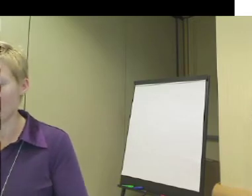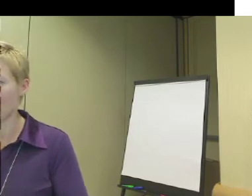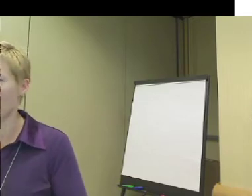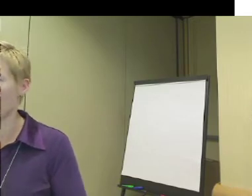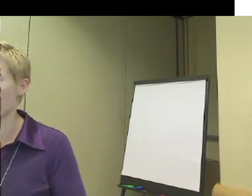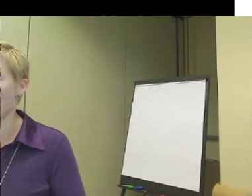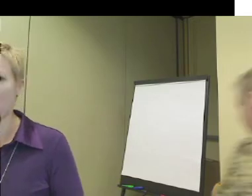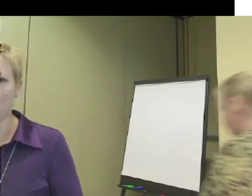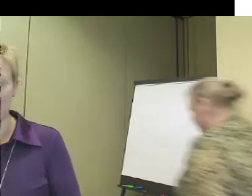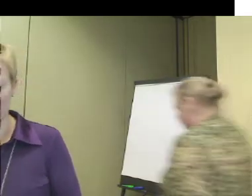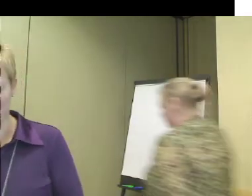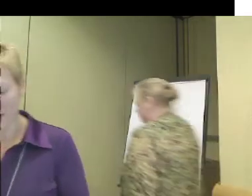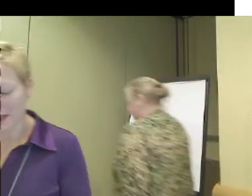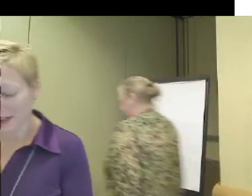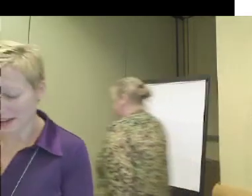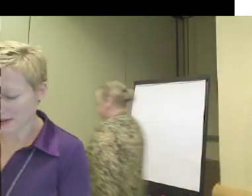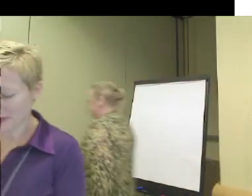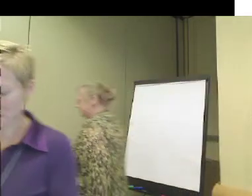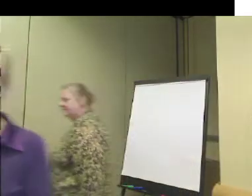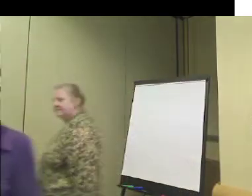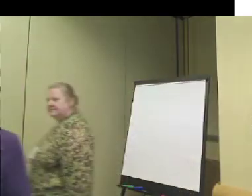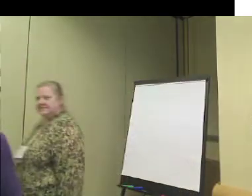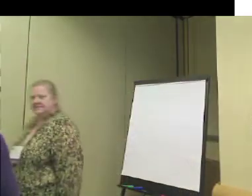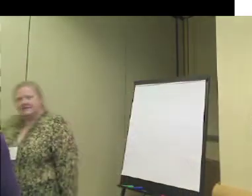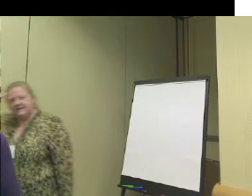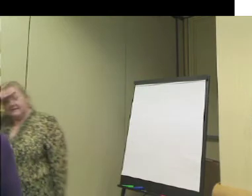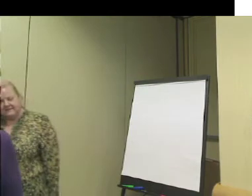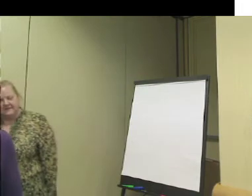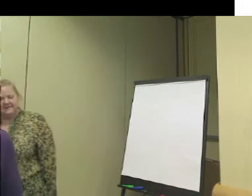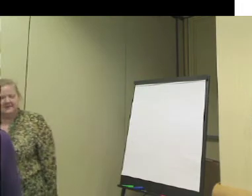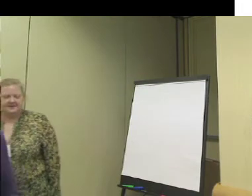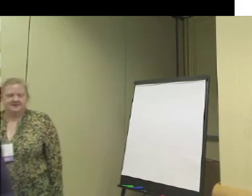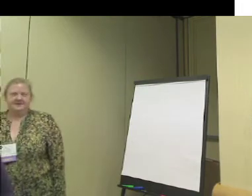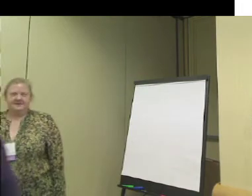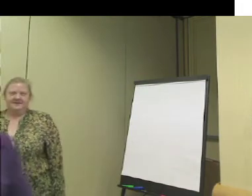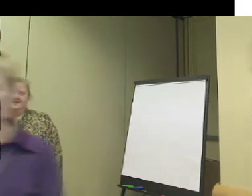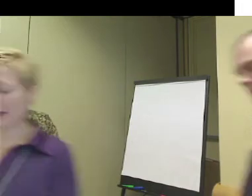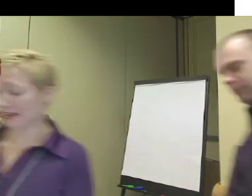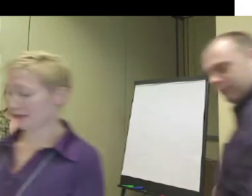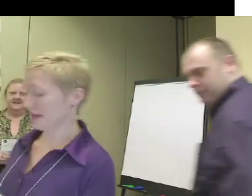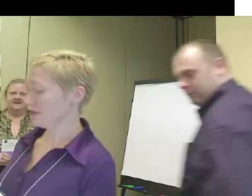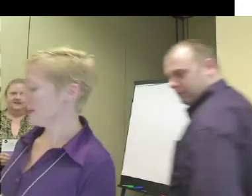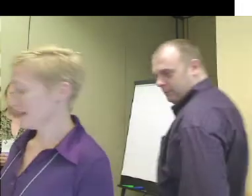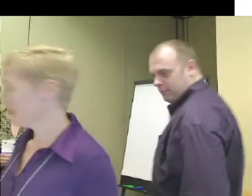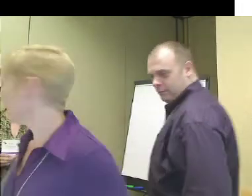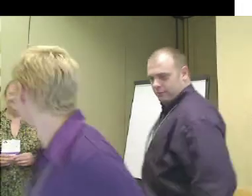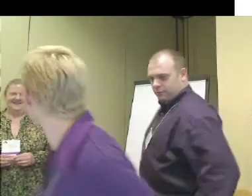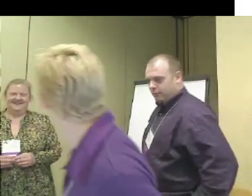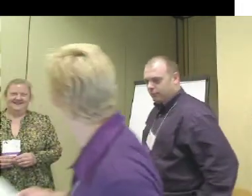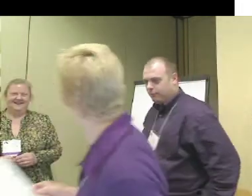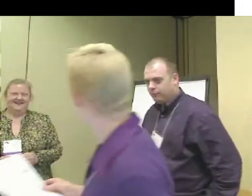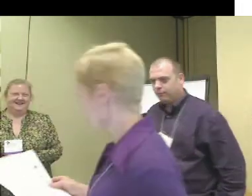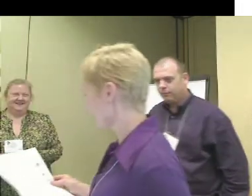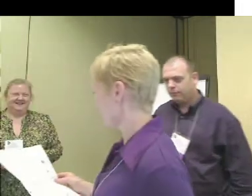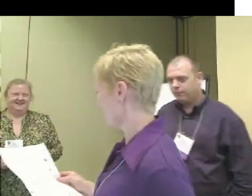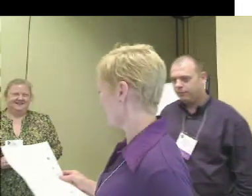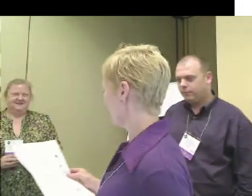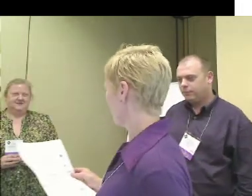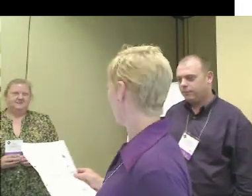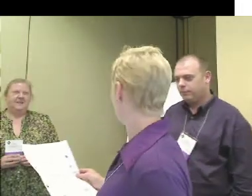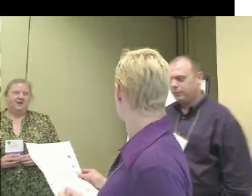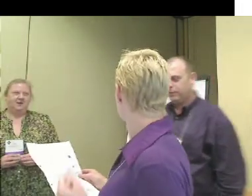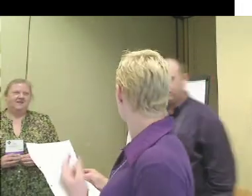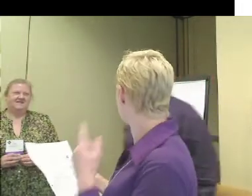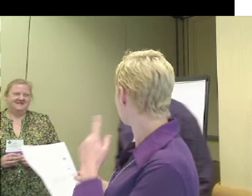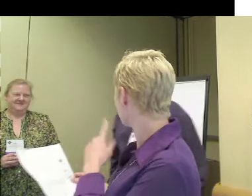enthusiasm and the optimism. Always much appreciated. I'd now like to ask Helen Petrie and Chris.